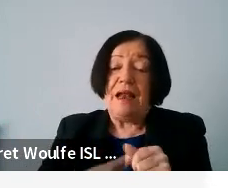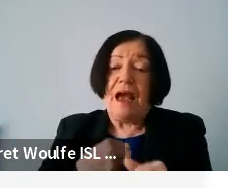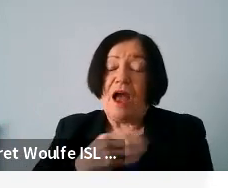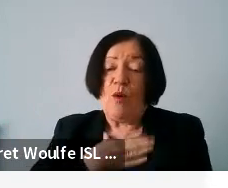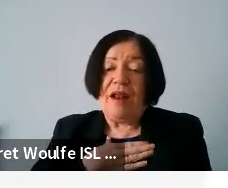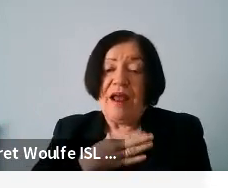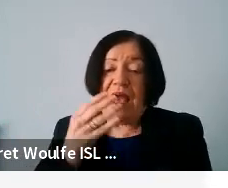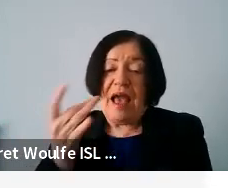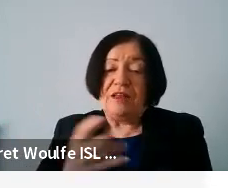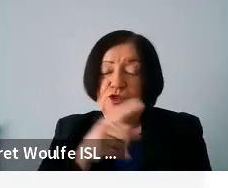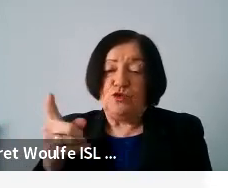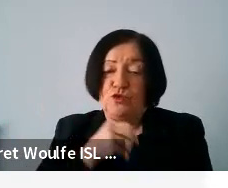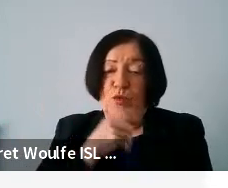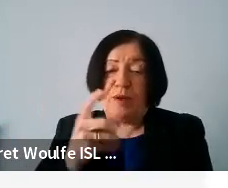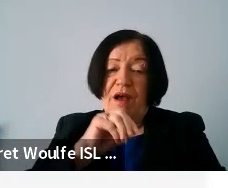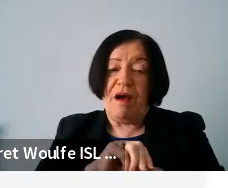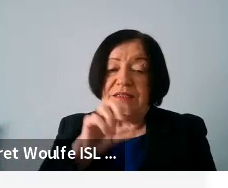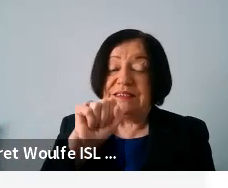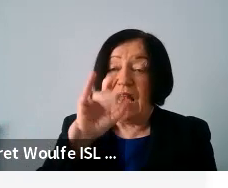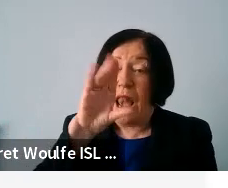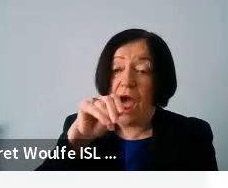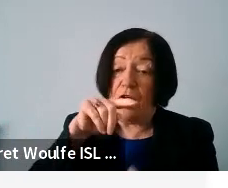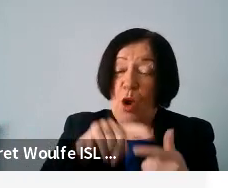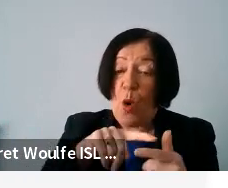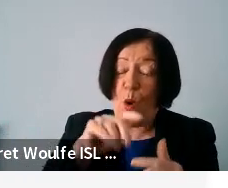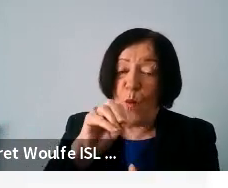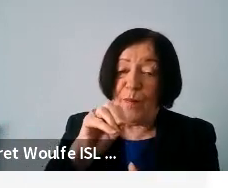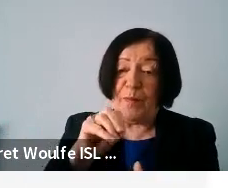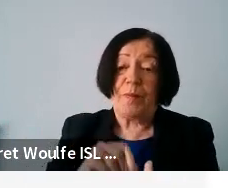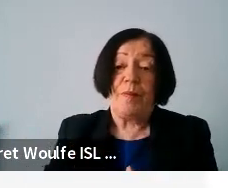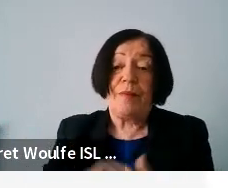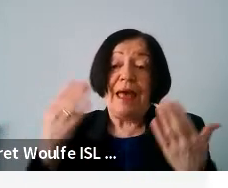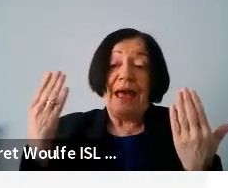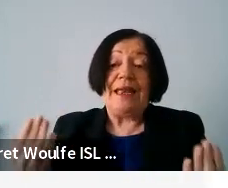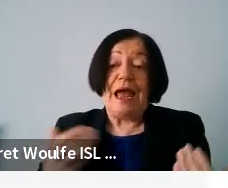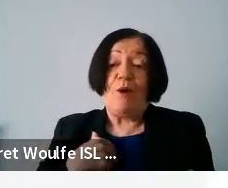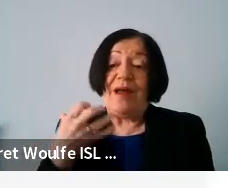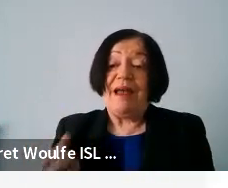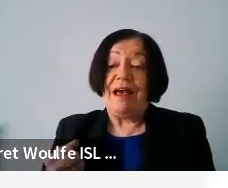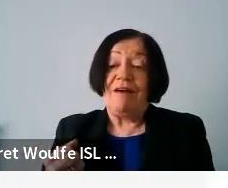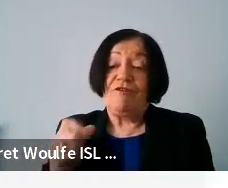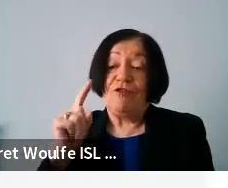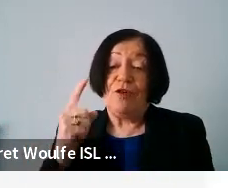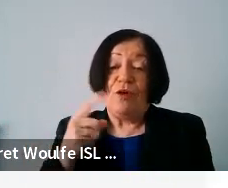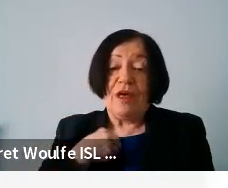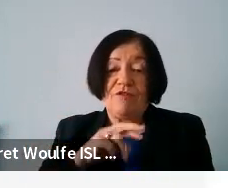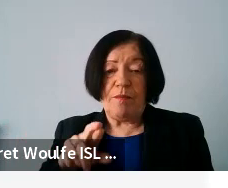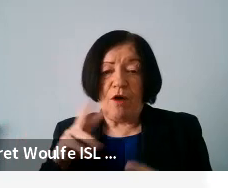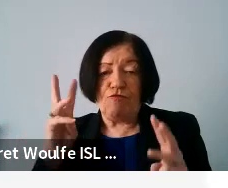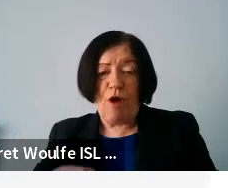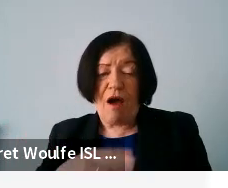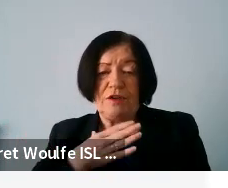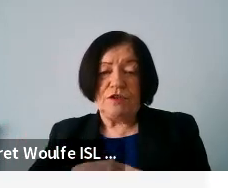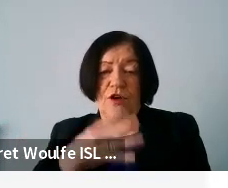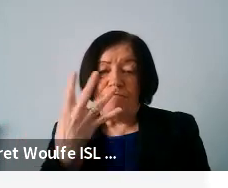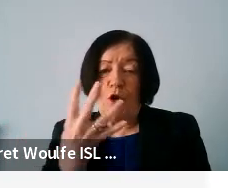would like you to be on Slido. And now we have only, if I'm not mistaken, just